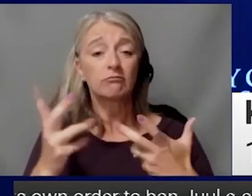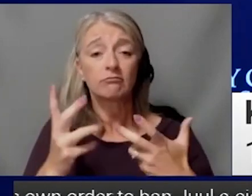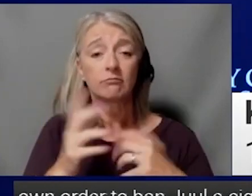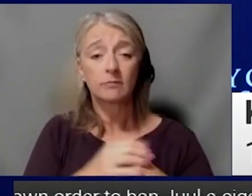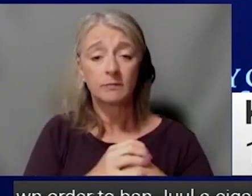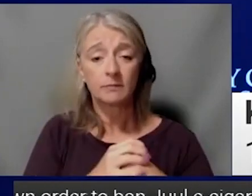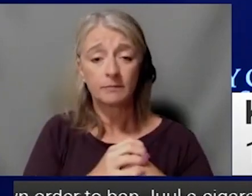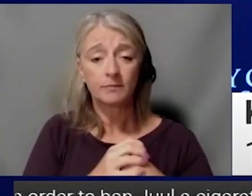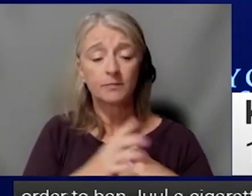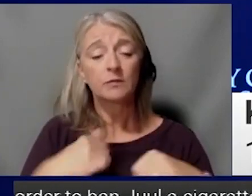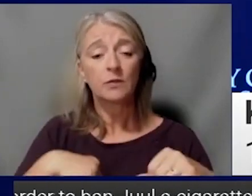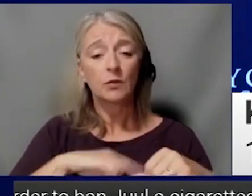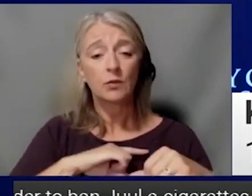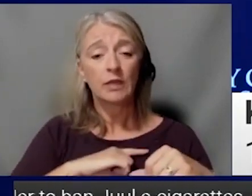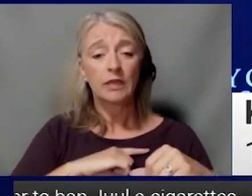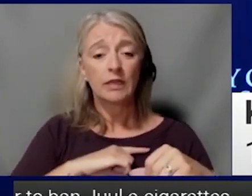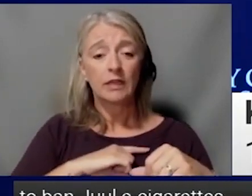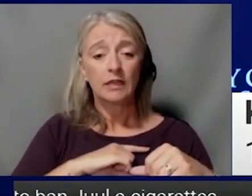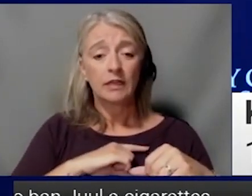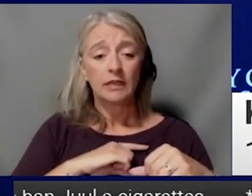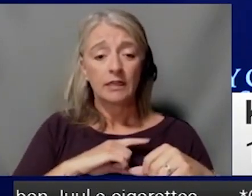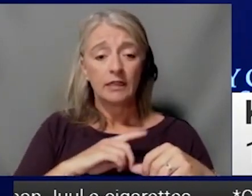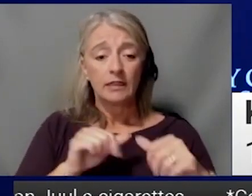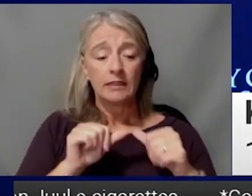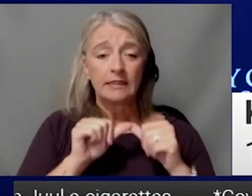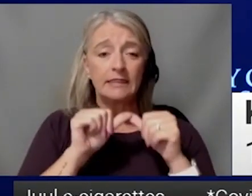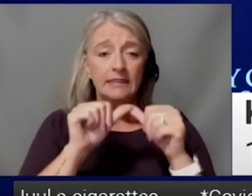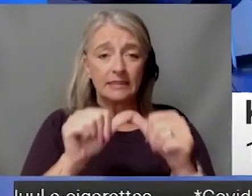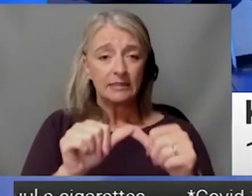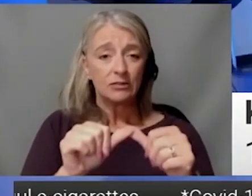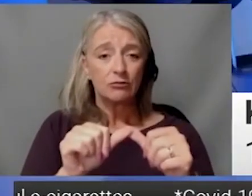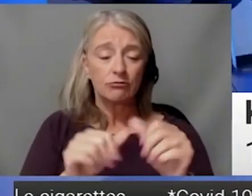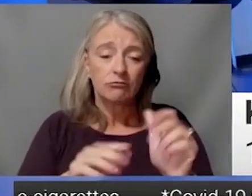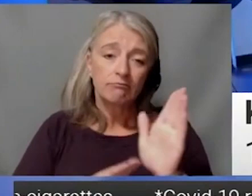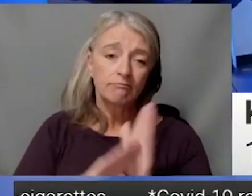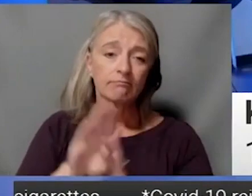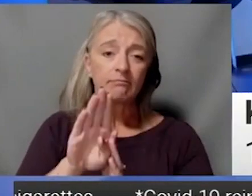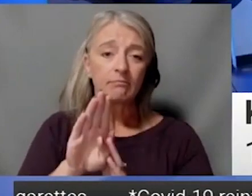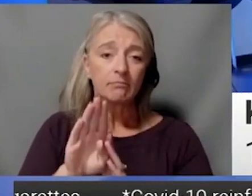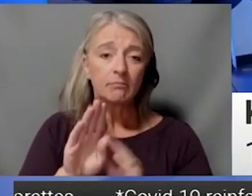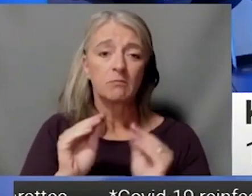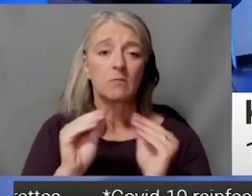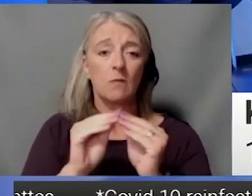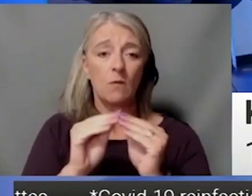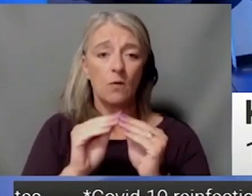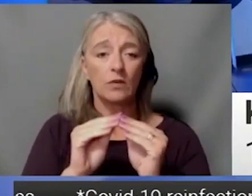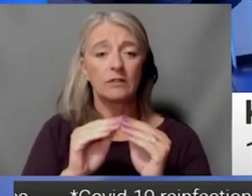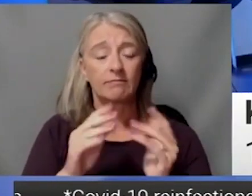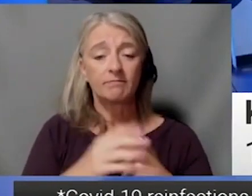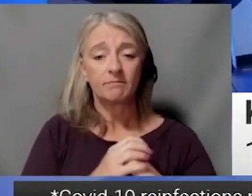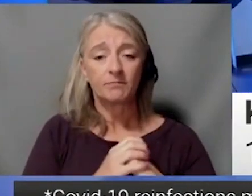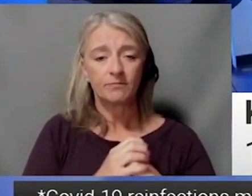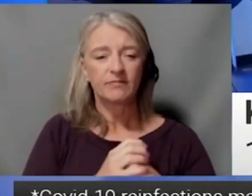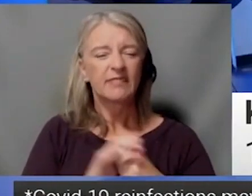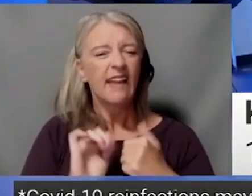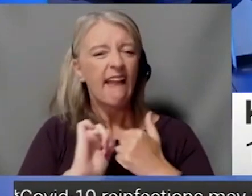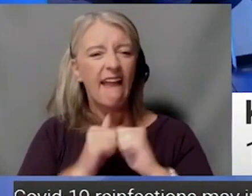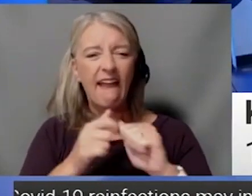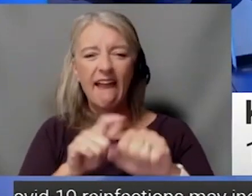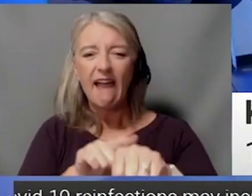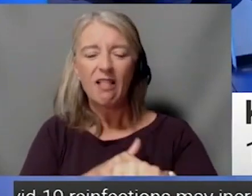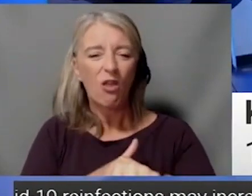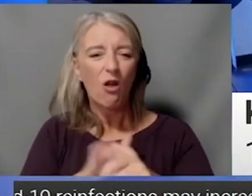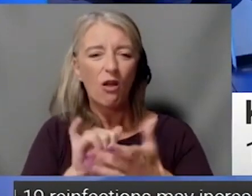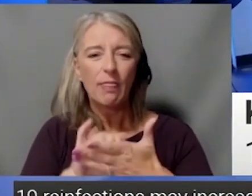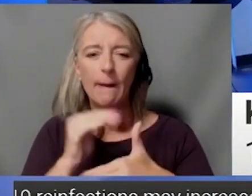echelon of cancer centers in this nation. How long does that take? How long is the process? Kind of give us an